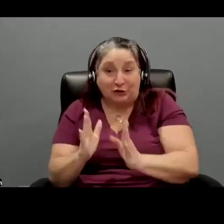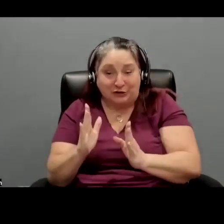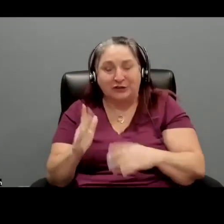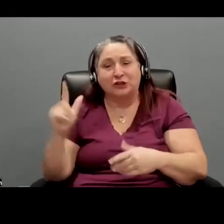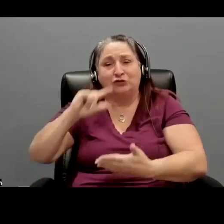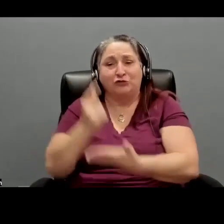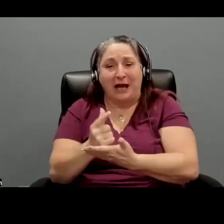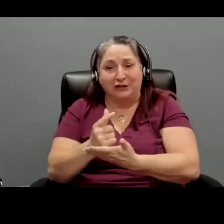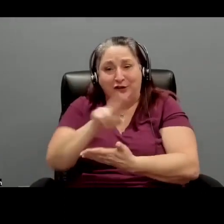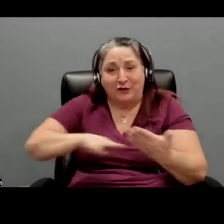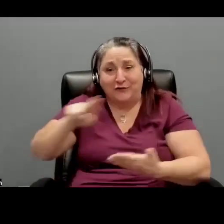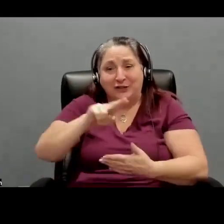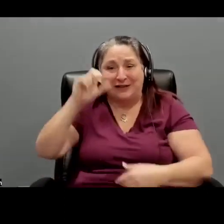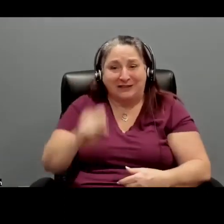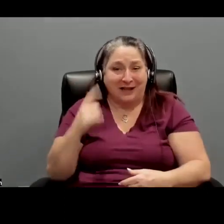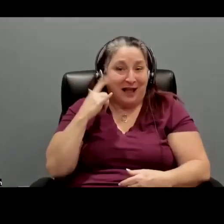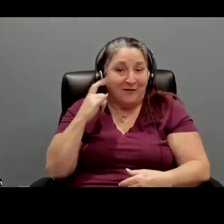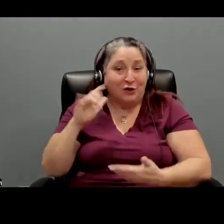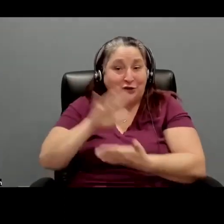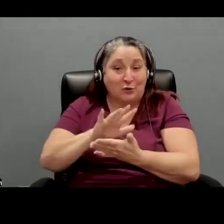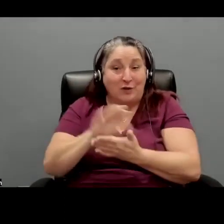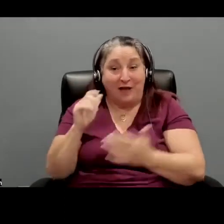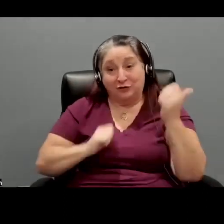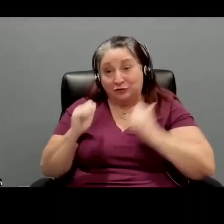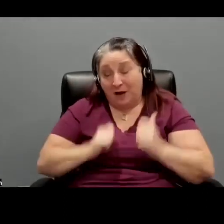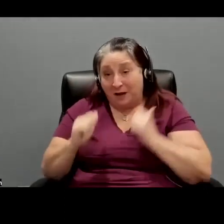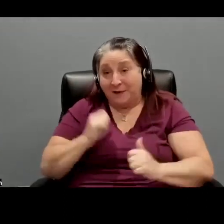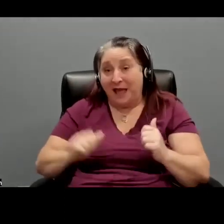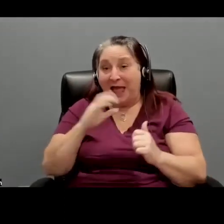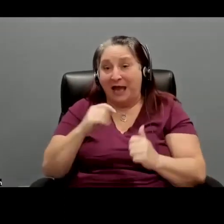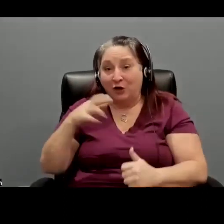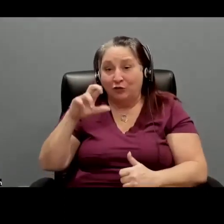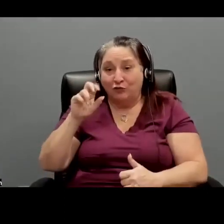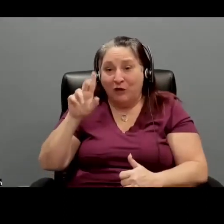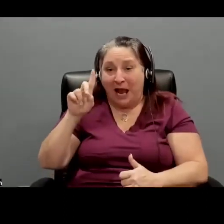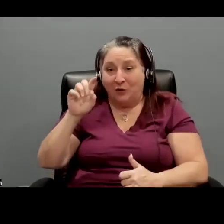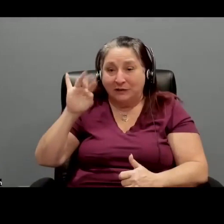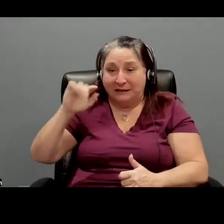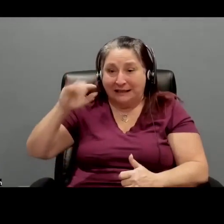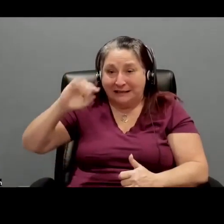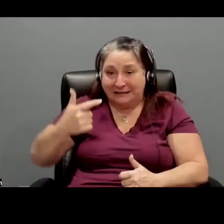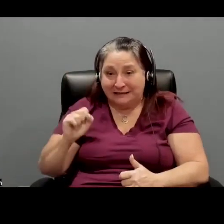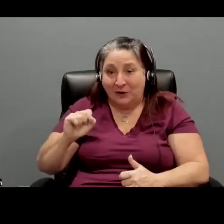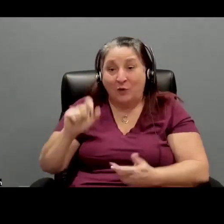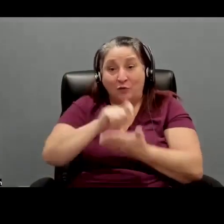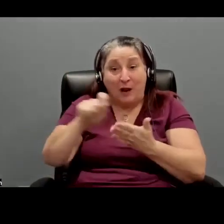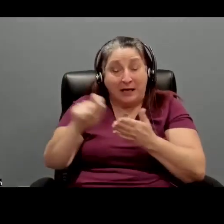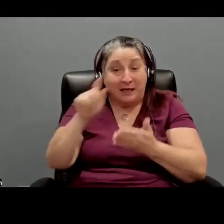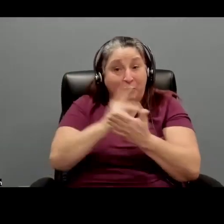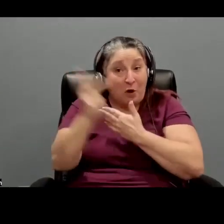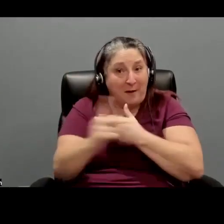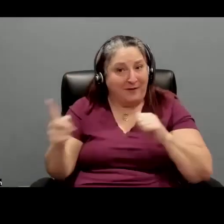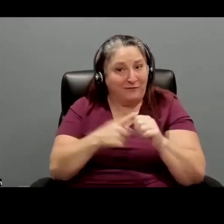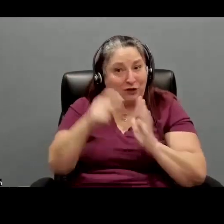University of Southern California School of Drama and Groundlings Writing Program. And her first feature script